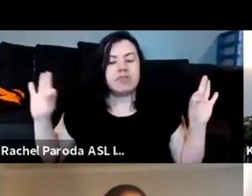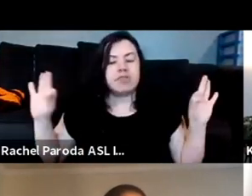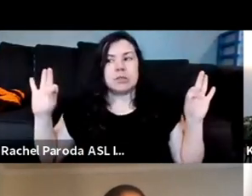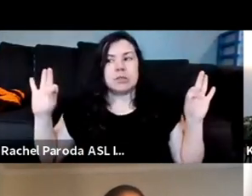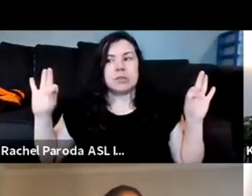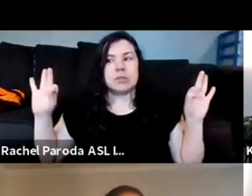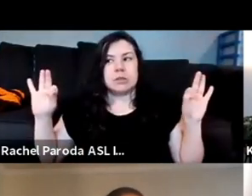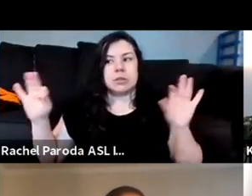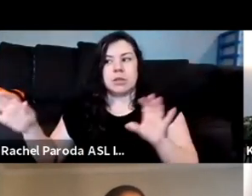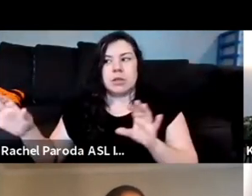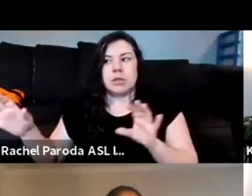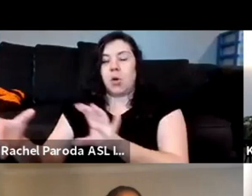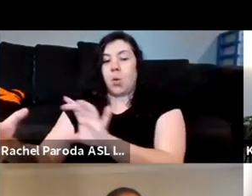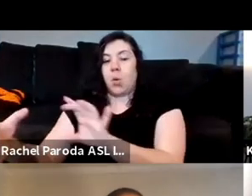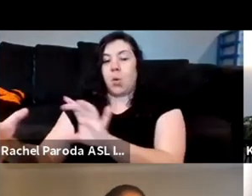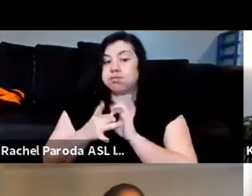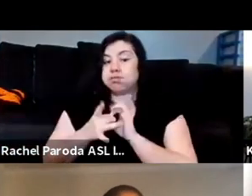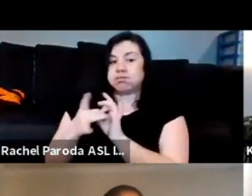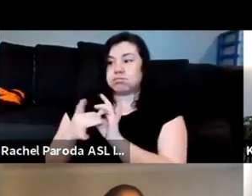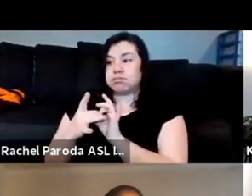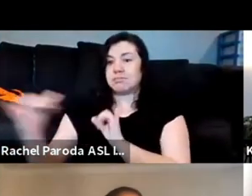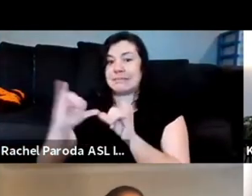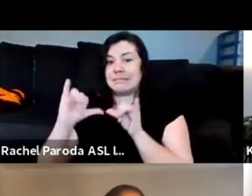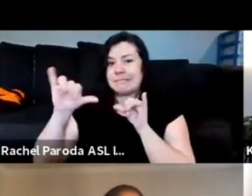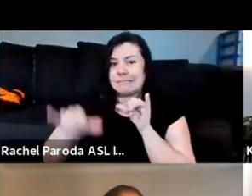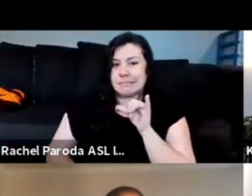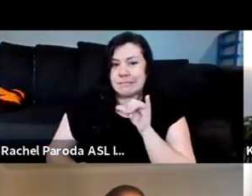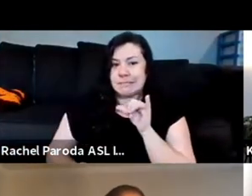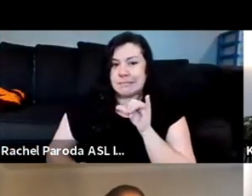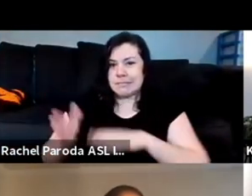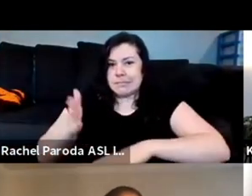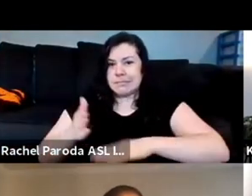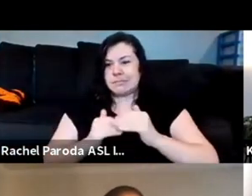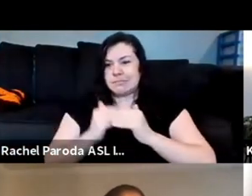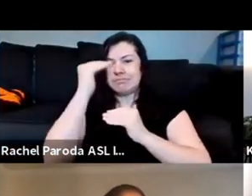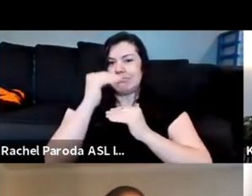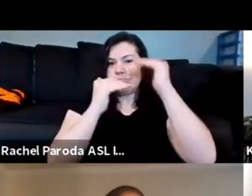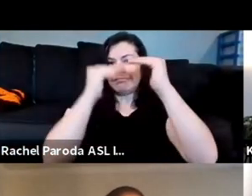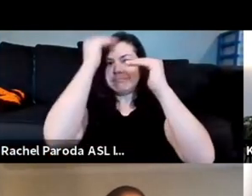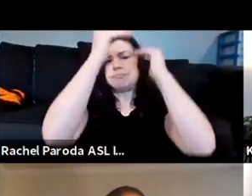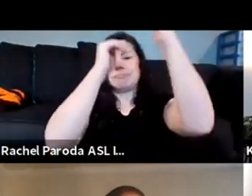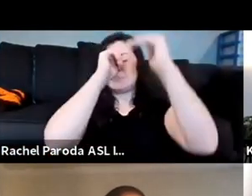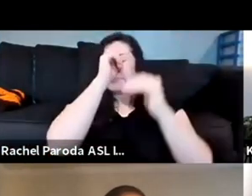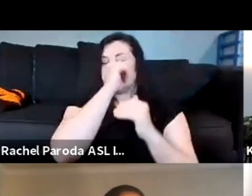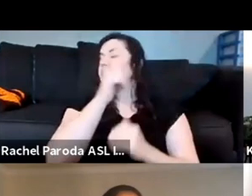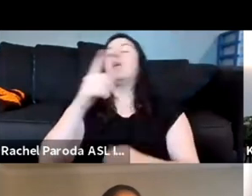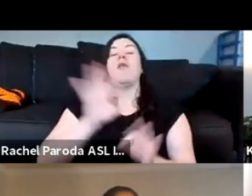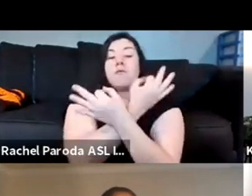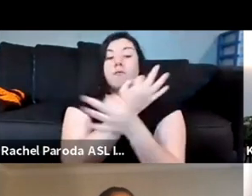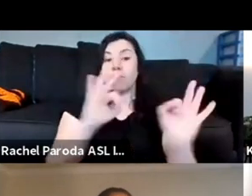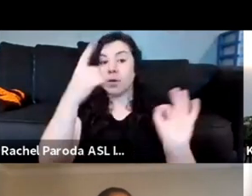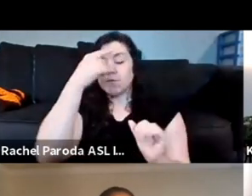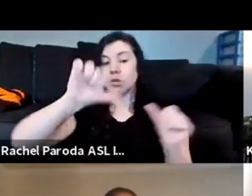increases but as sharp says so does our language so does our beholdingness to each other that also needs to increase